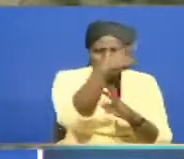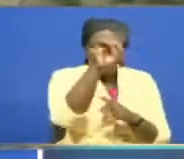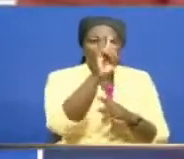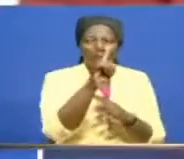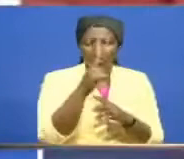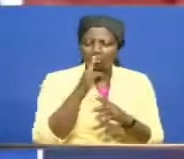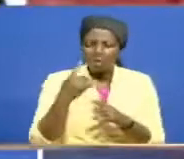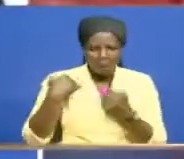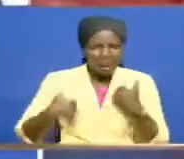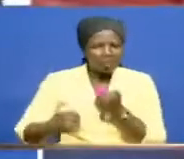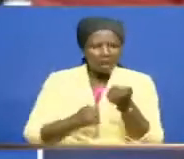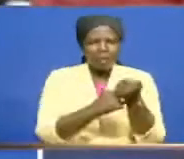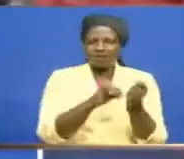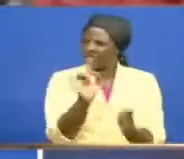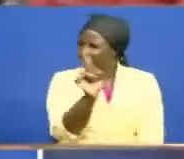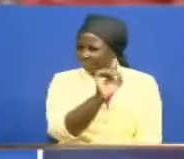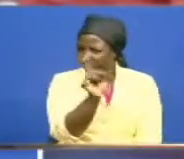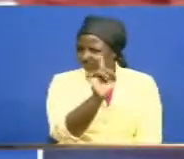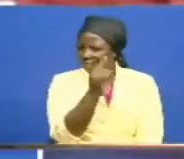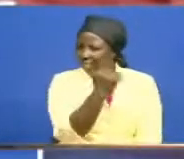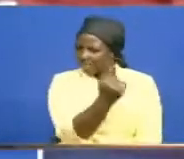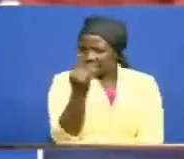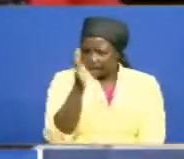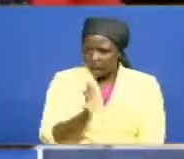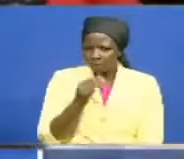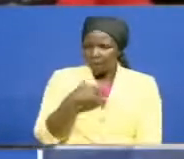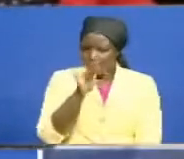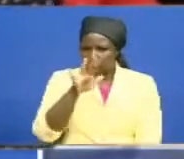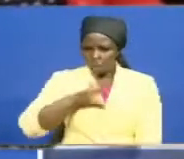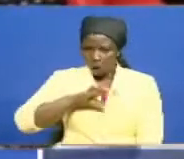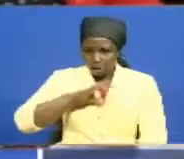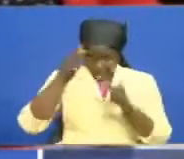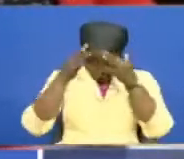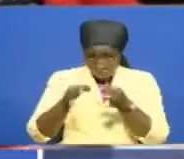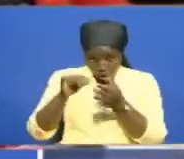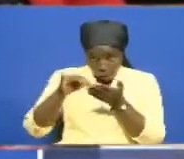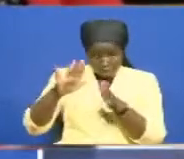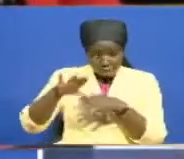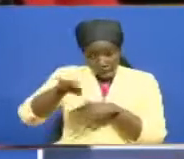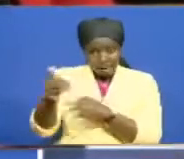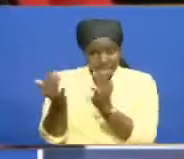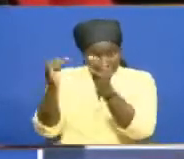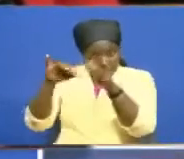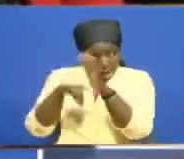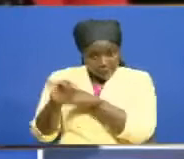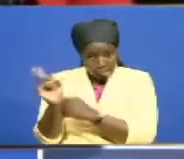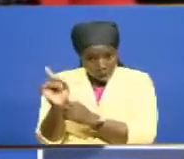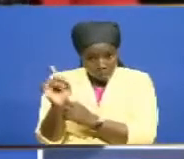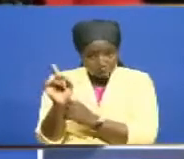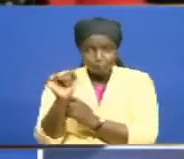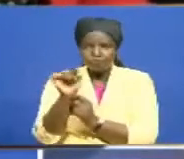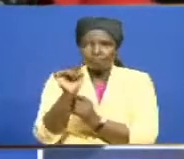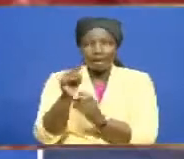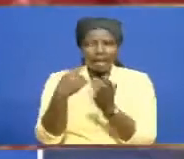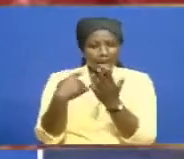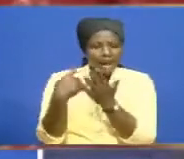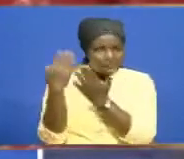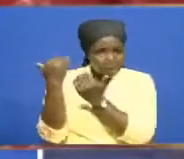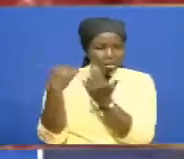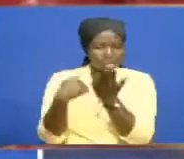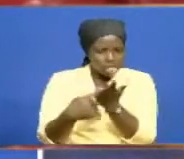mwanainchi one manufa yake. Most county assemblies including Nairobi are expected to dispense with the debate on the bill today.